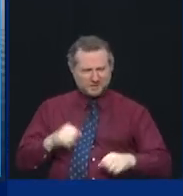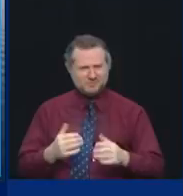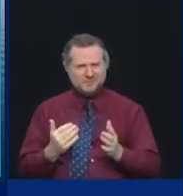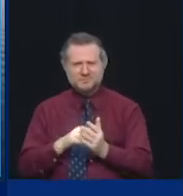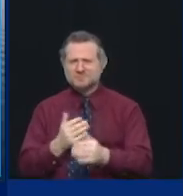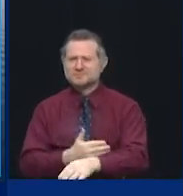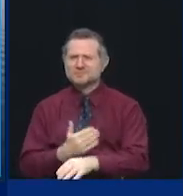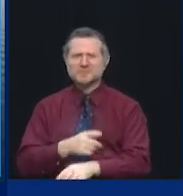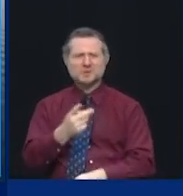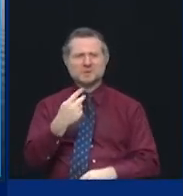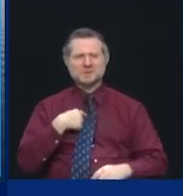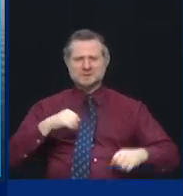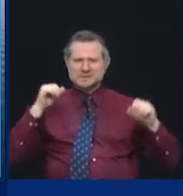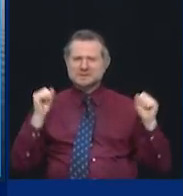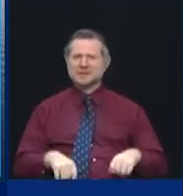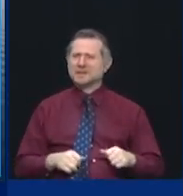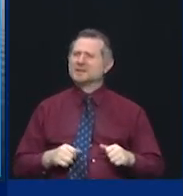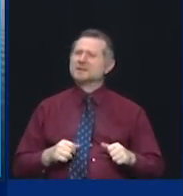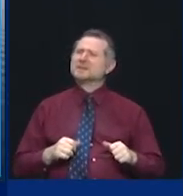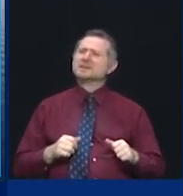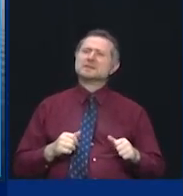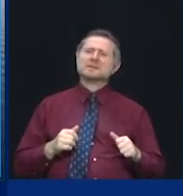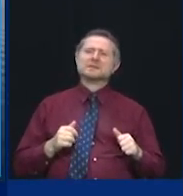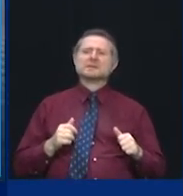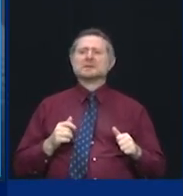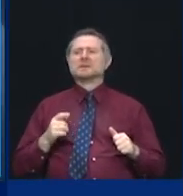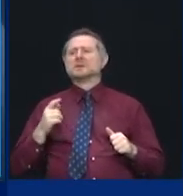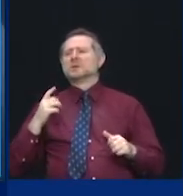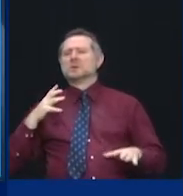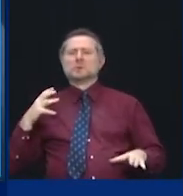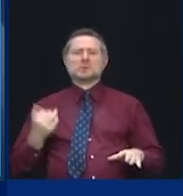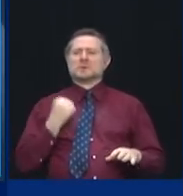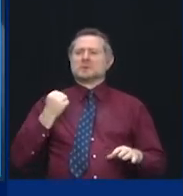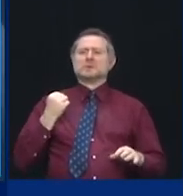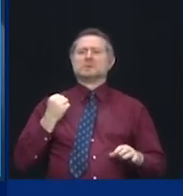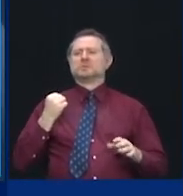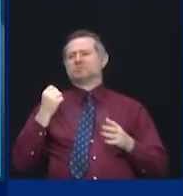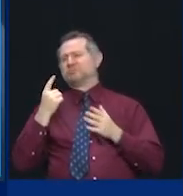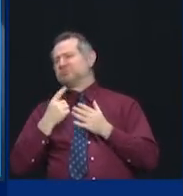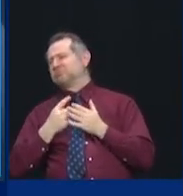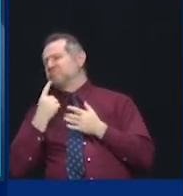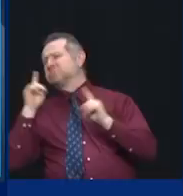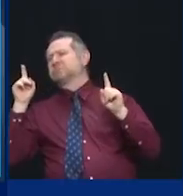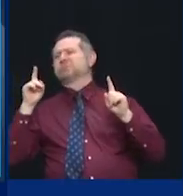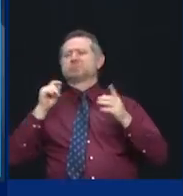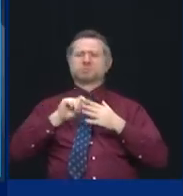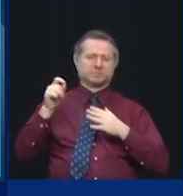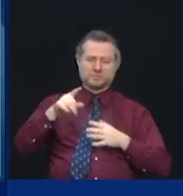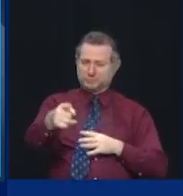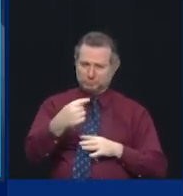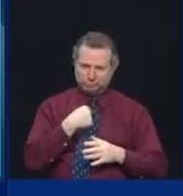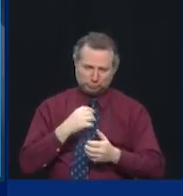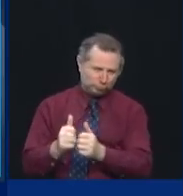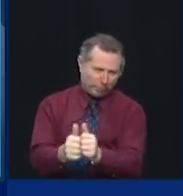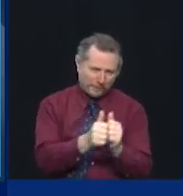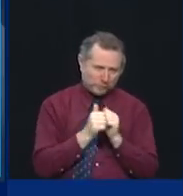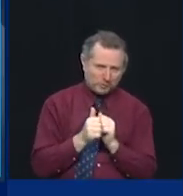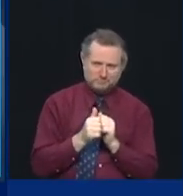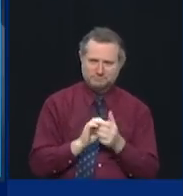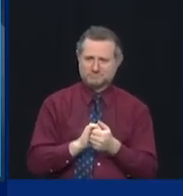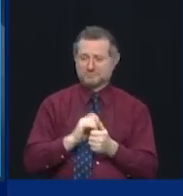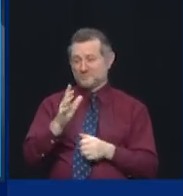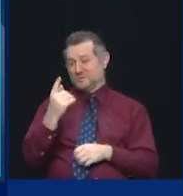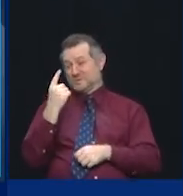if we join together in doing it. We're also today launching a statewide